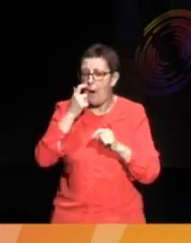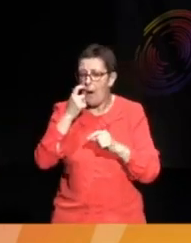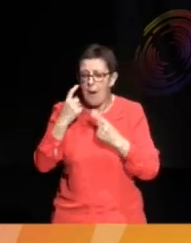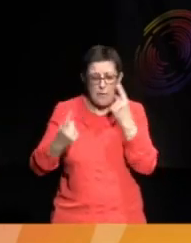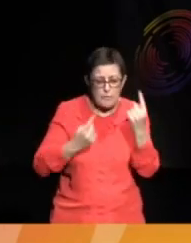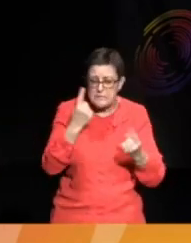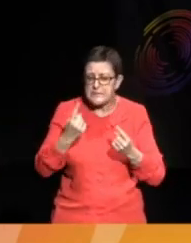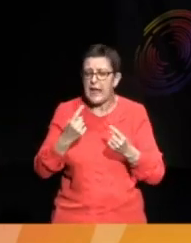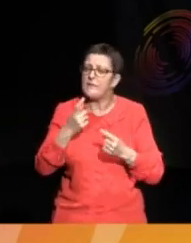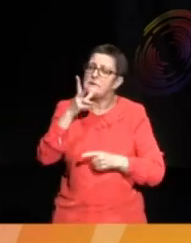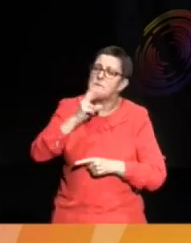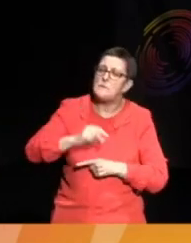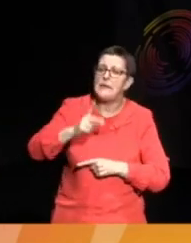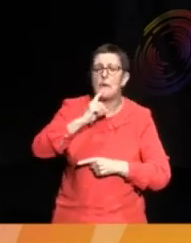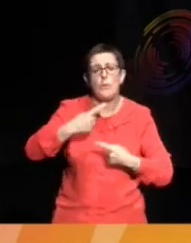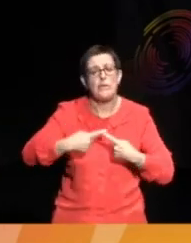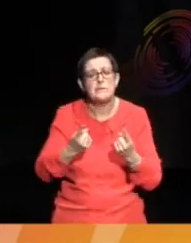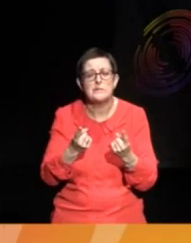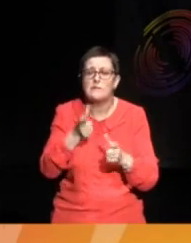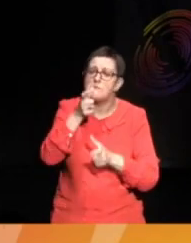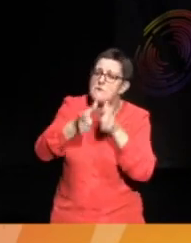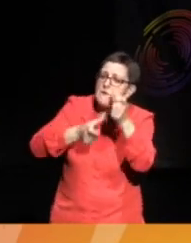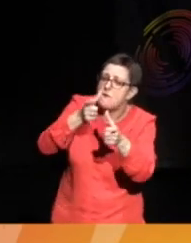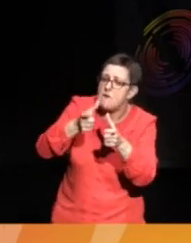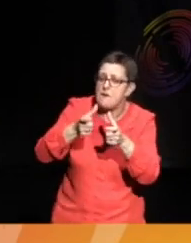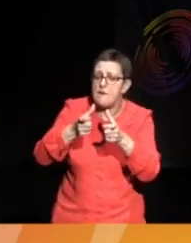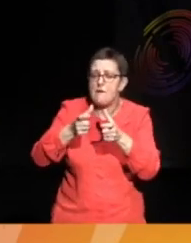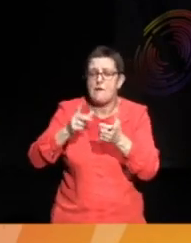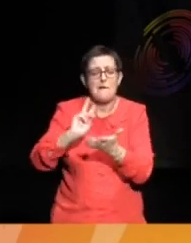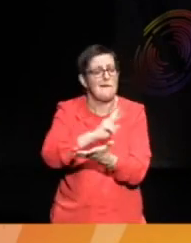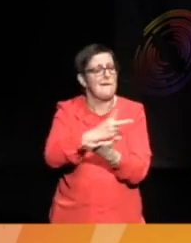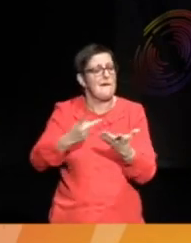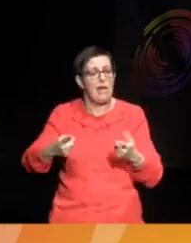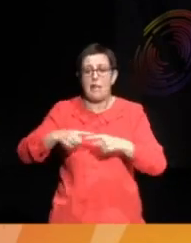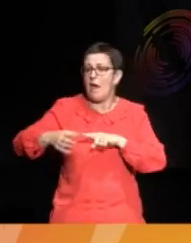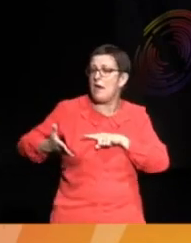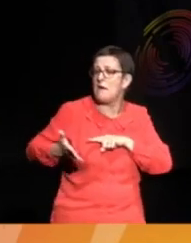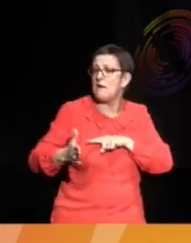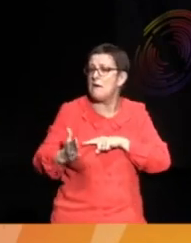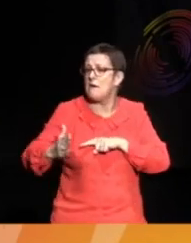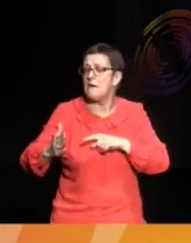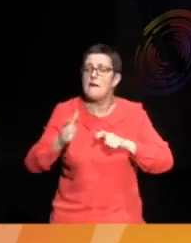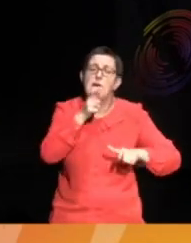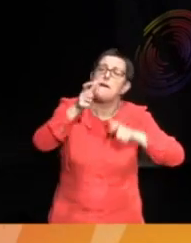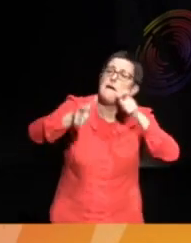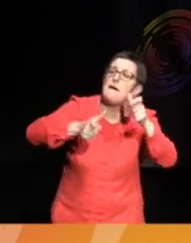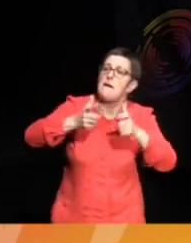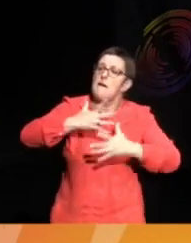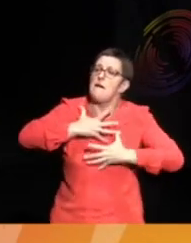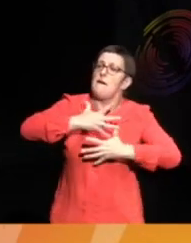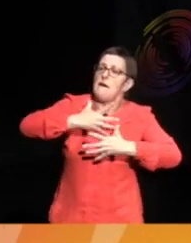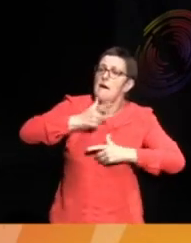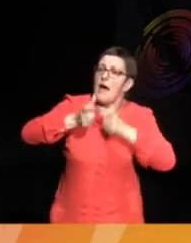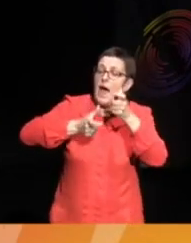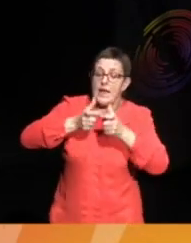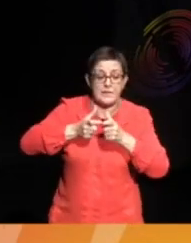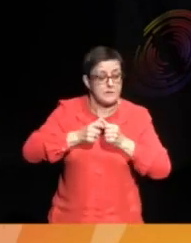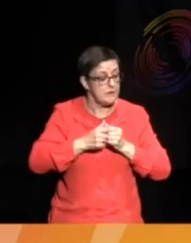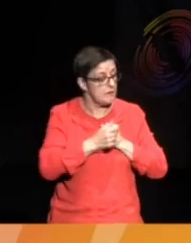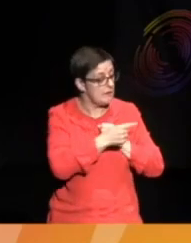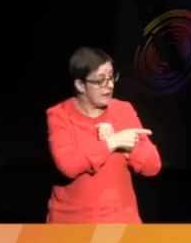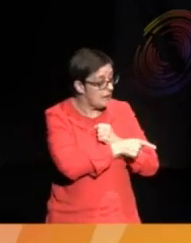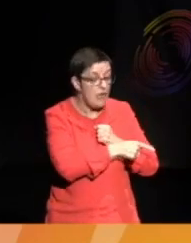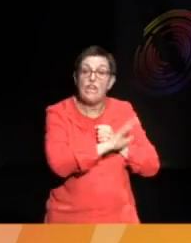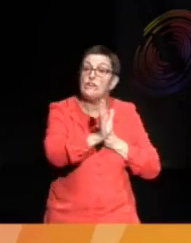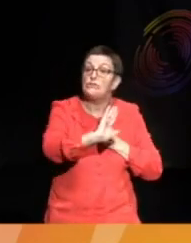metal floor, gasping for words, an idea in a different language. And all the children waved at the convoy